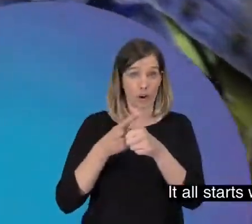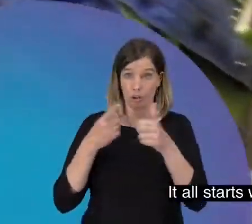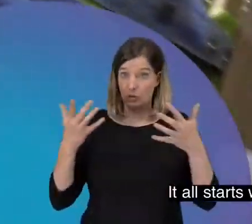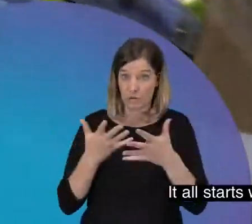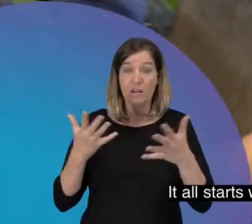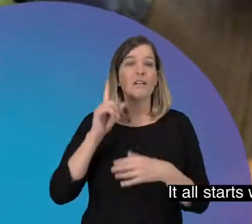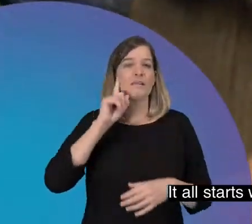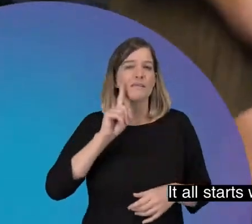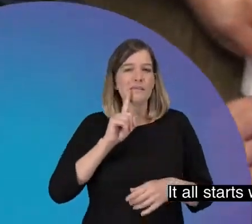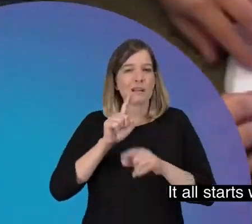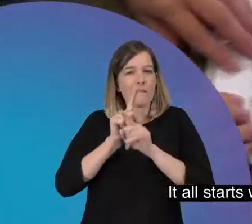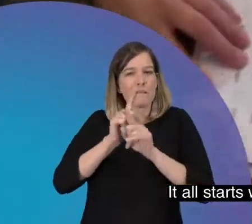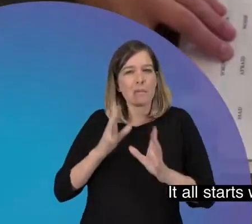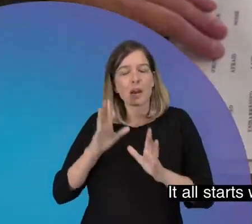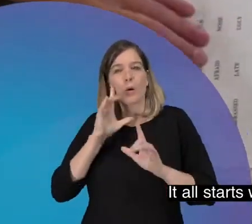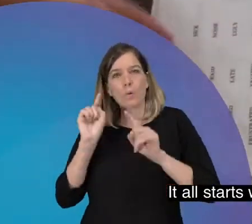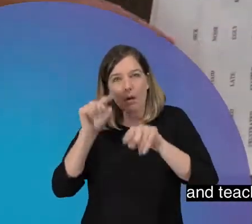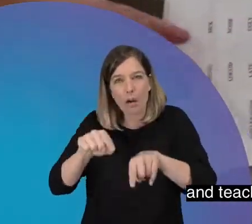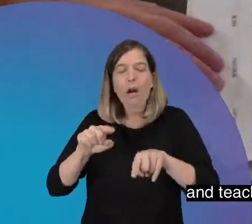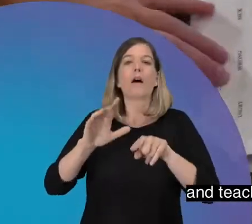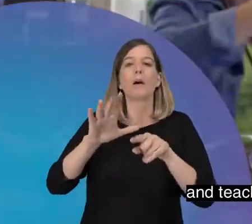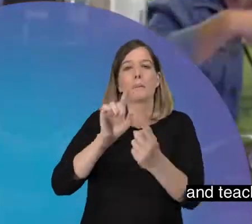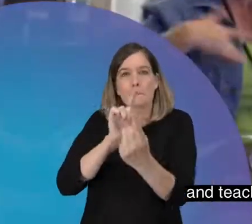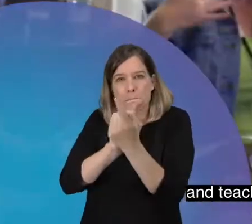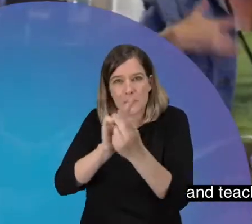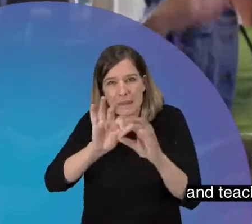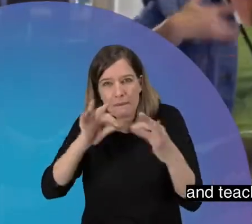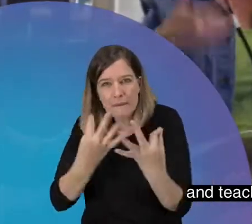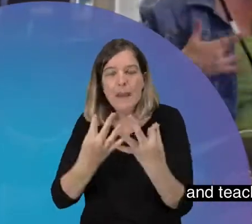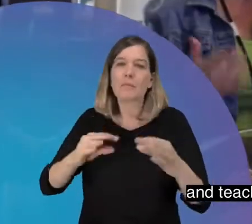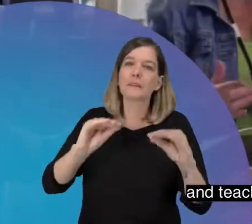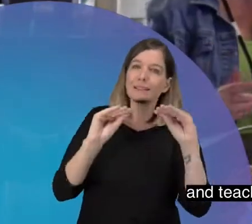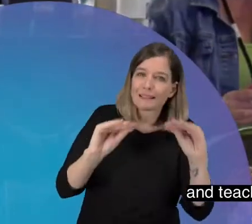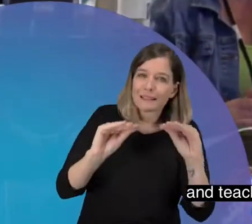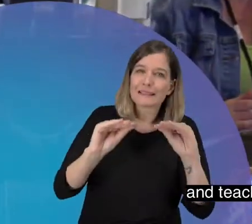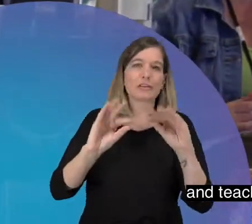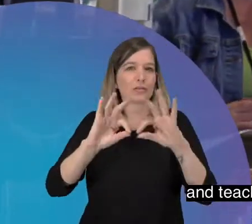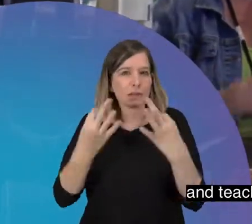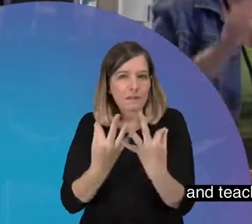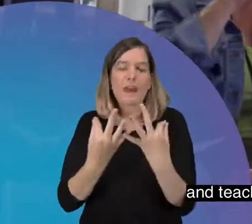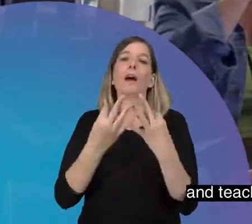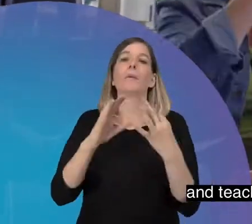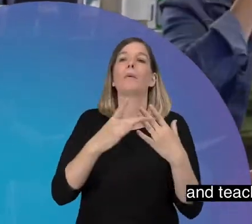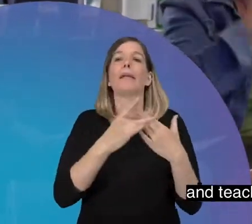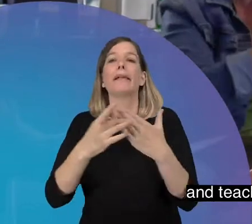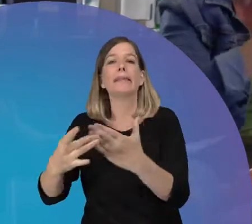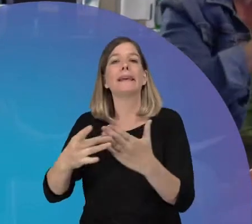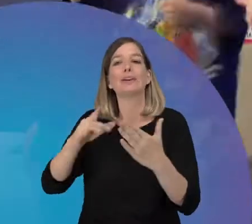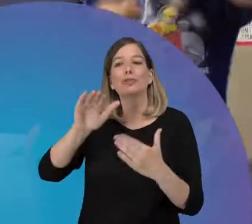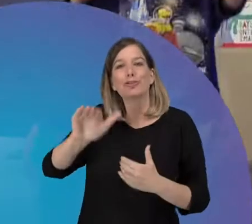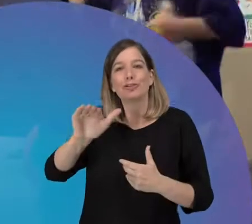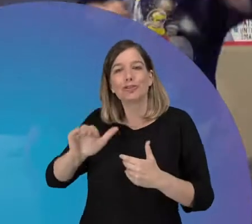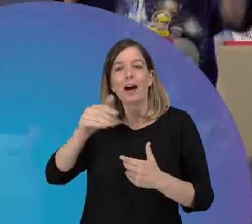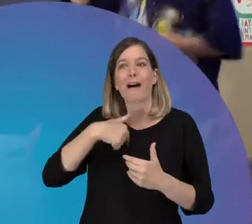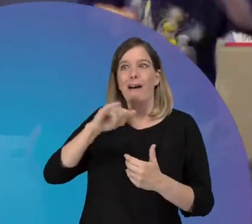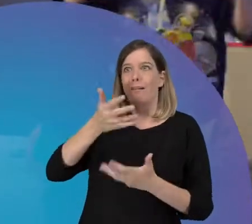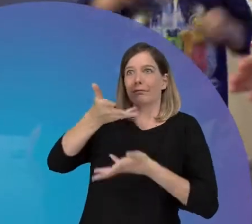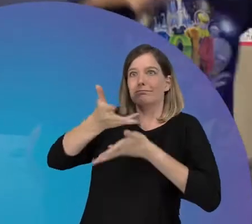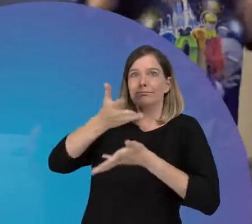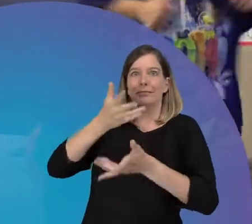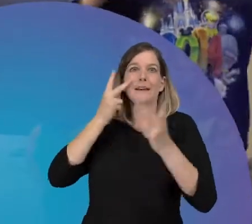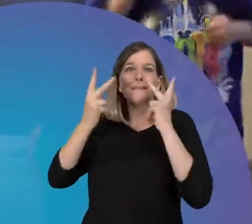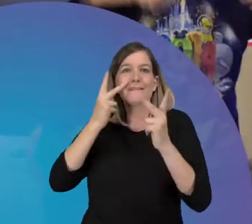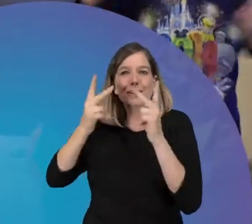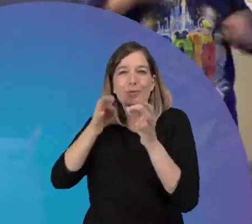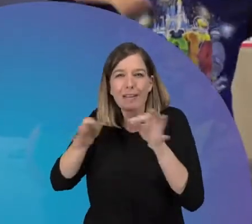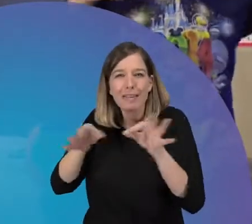It all starts with the Deaf Mentor meeting the family and teaching the family, who can then interact with the child using